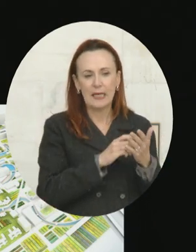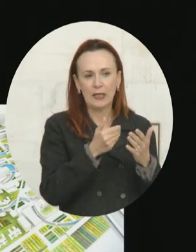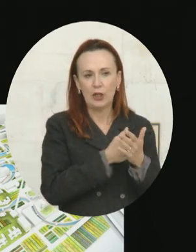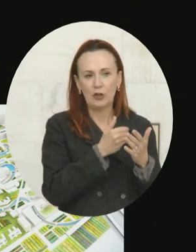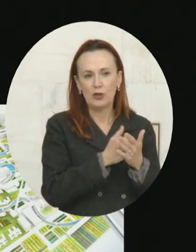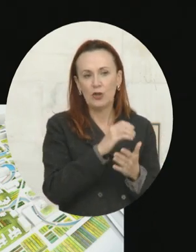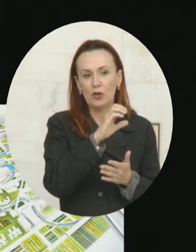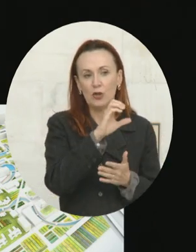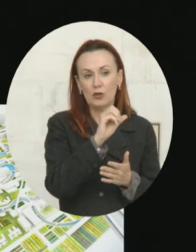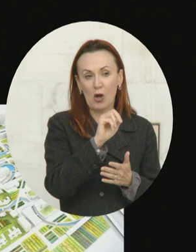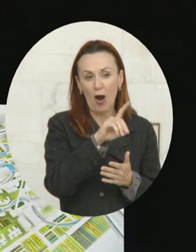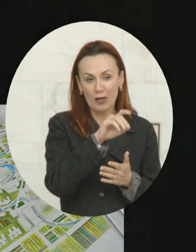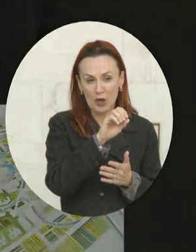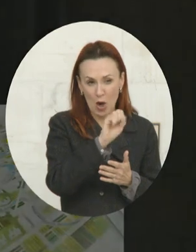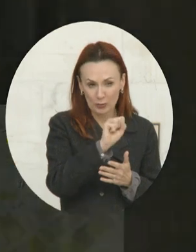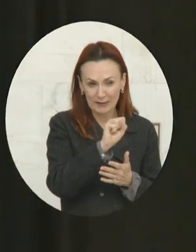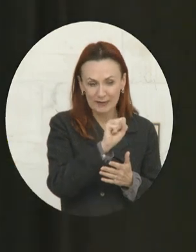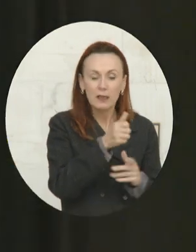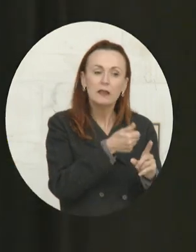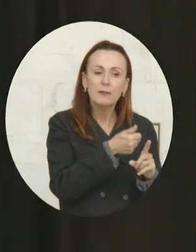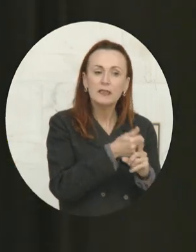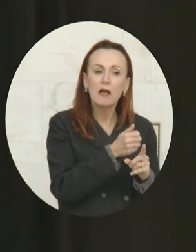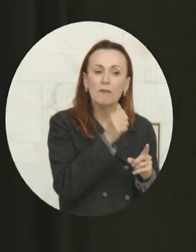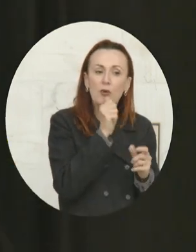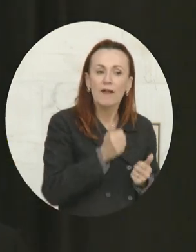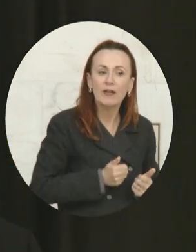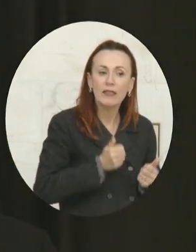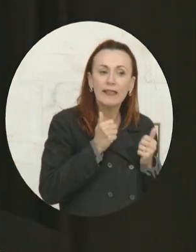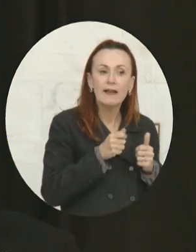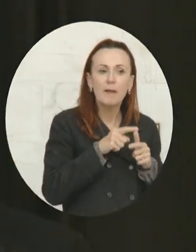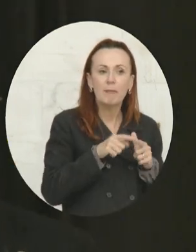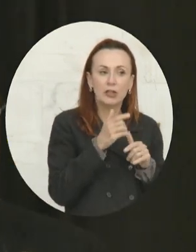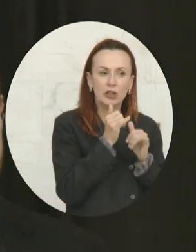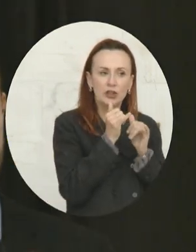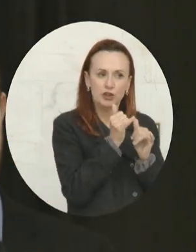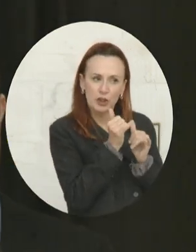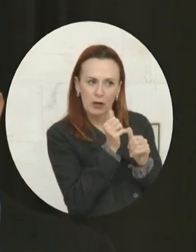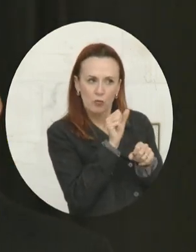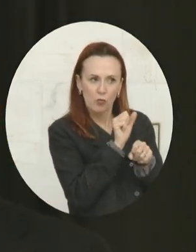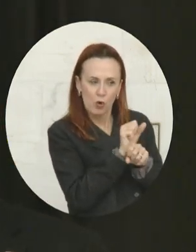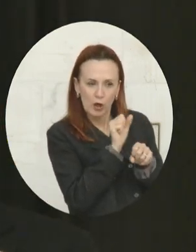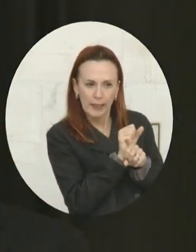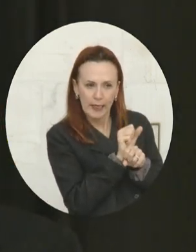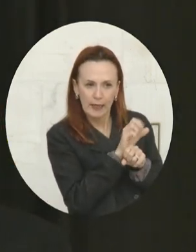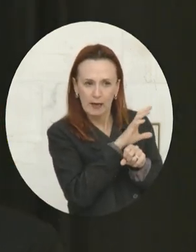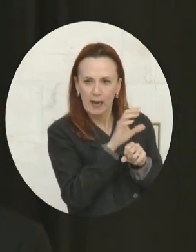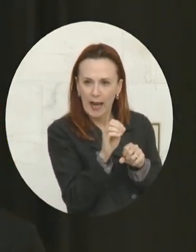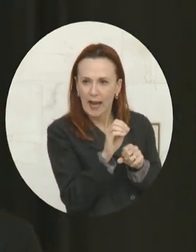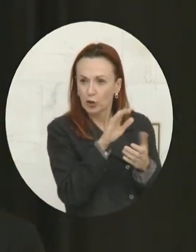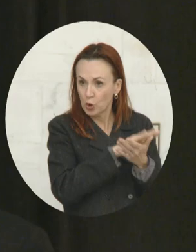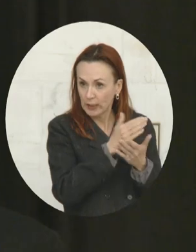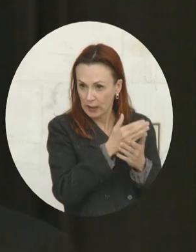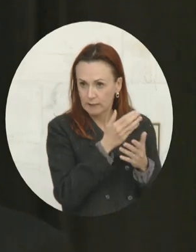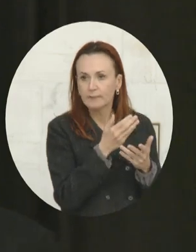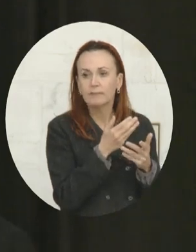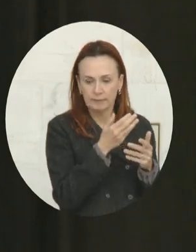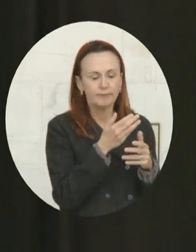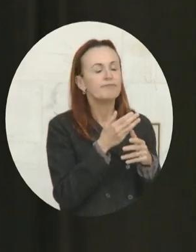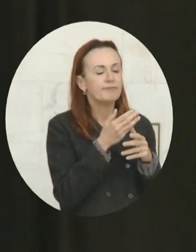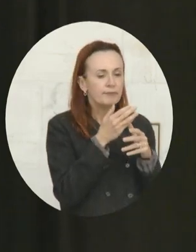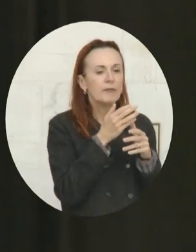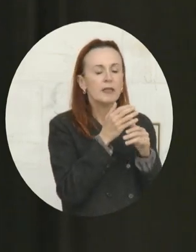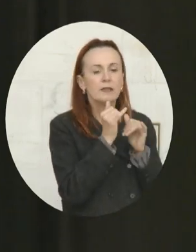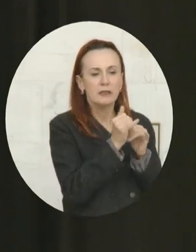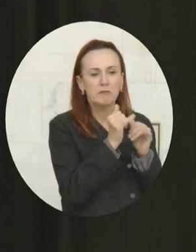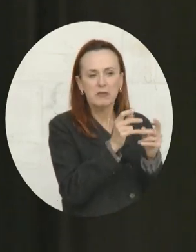private living spaces, but shared working and shared eating spaces. The idea is to build a community that literally has spaces to build